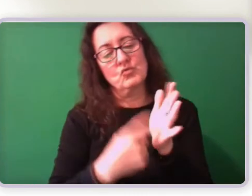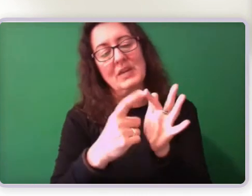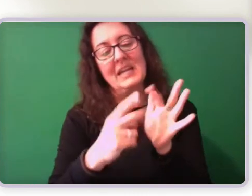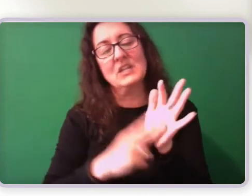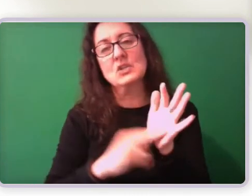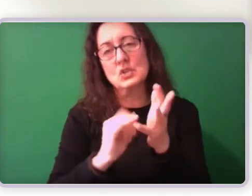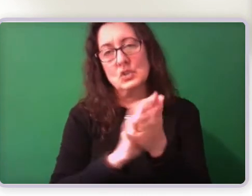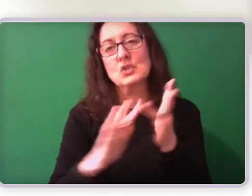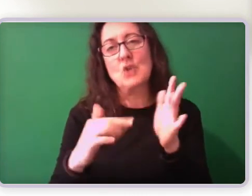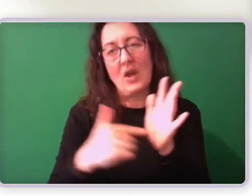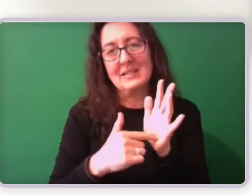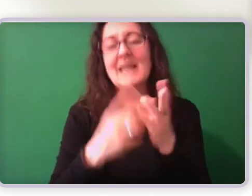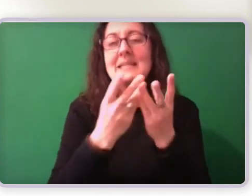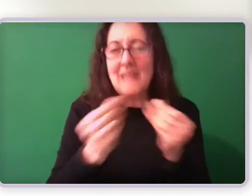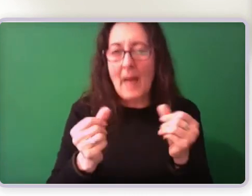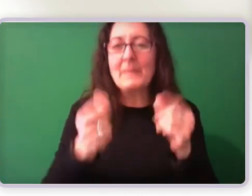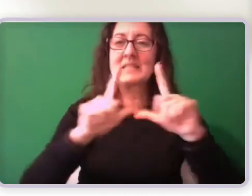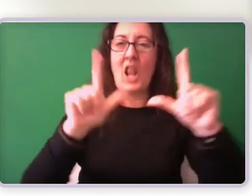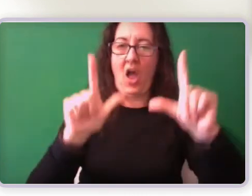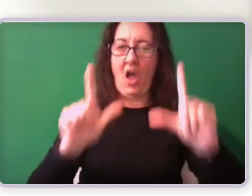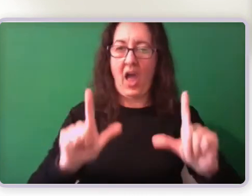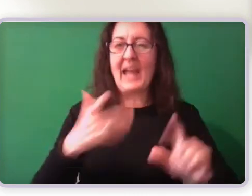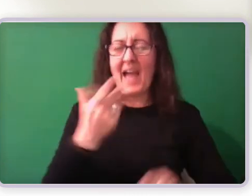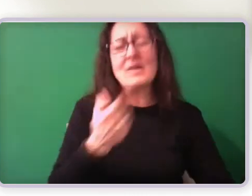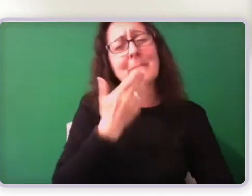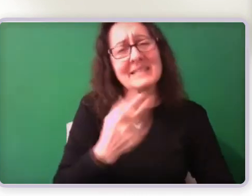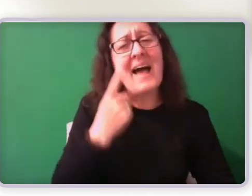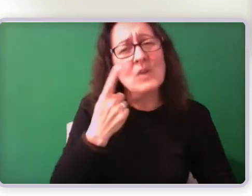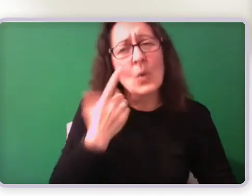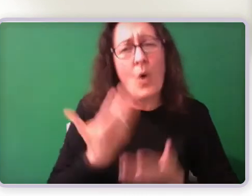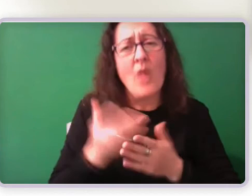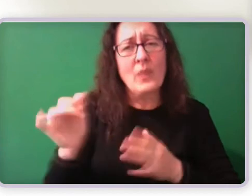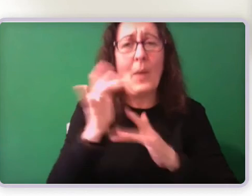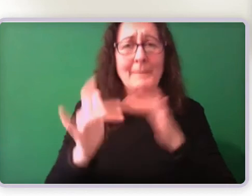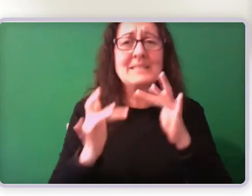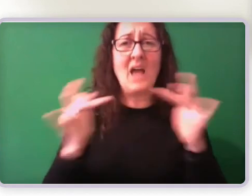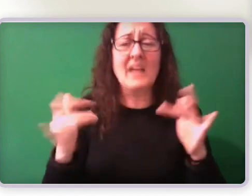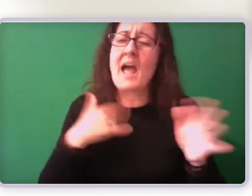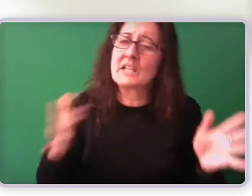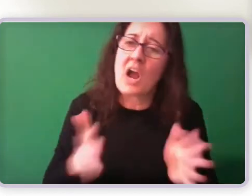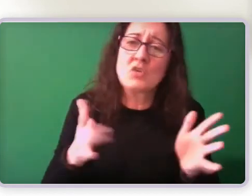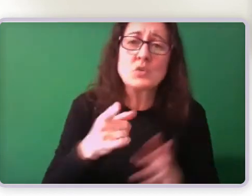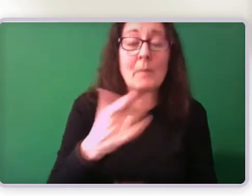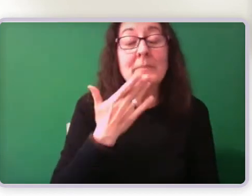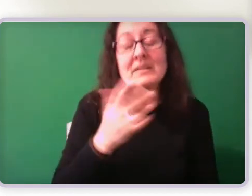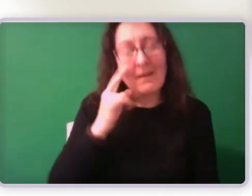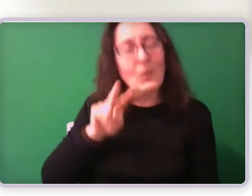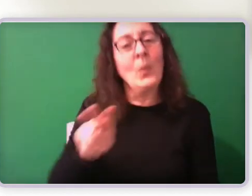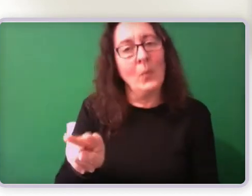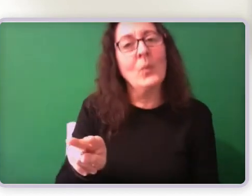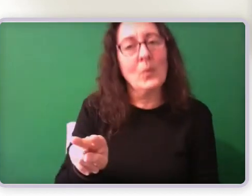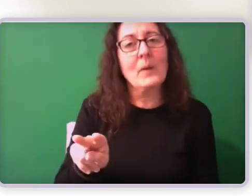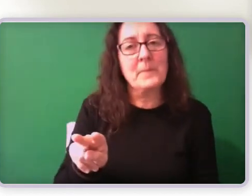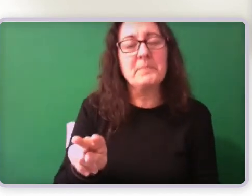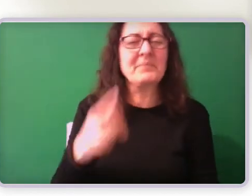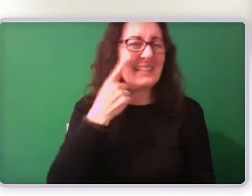on the slides there. And I would encourage everyone to have a look at it. And you know, see for yourself what we've got there and how we've